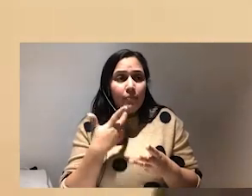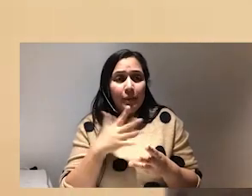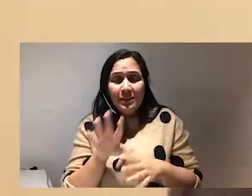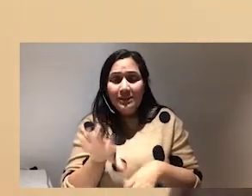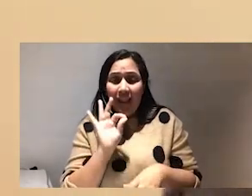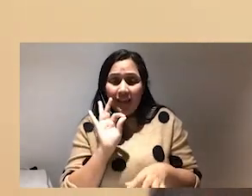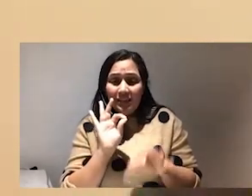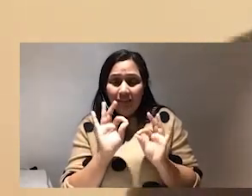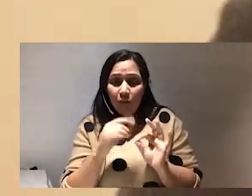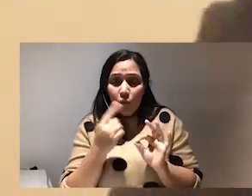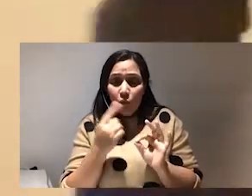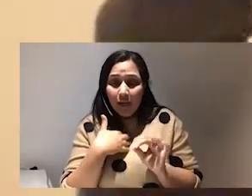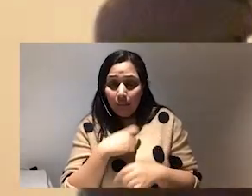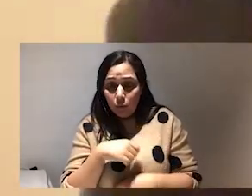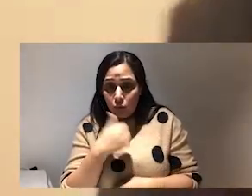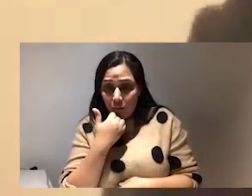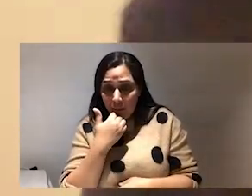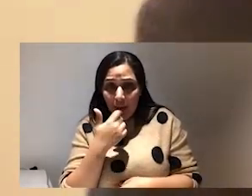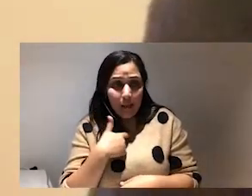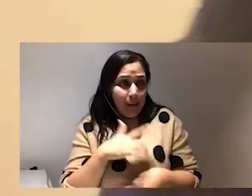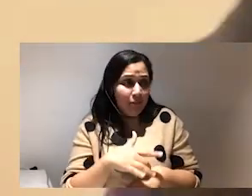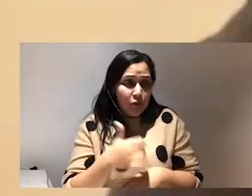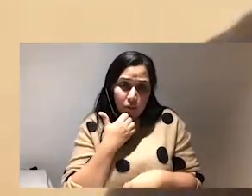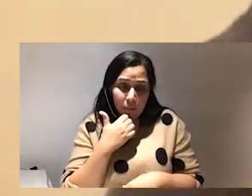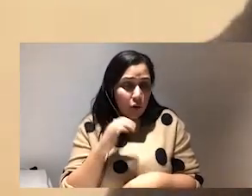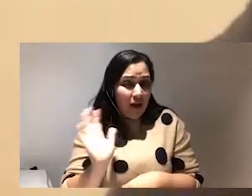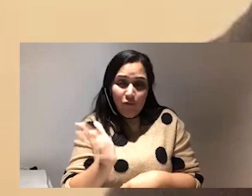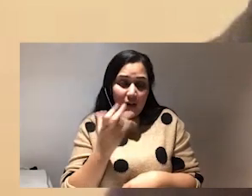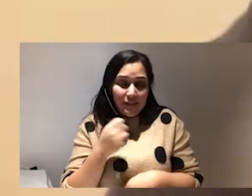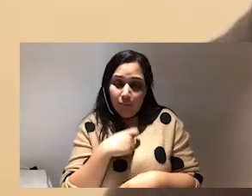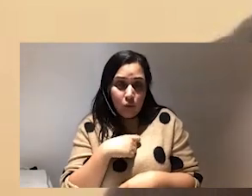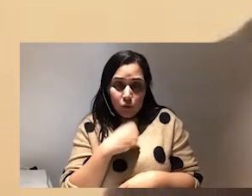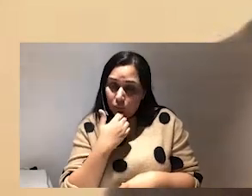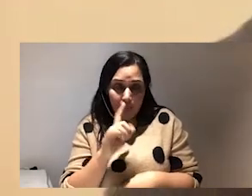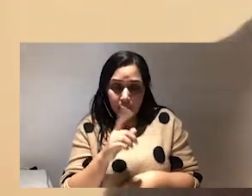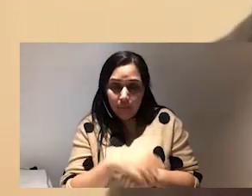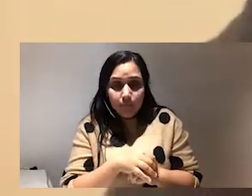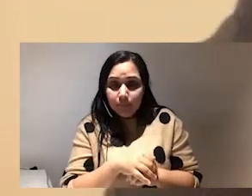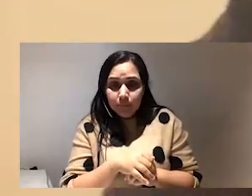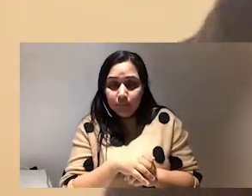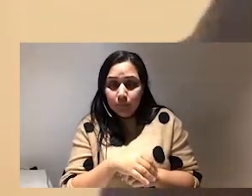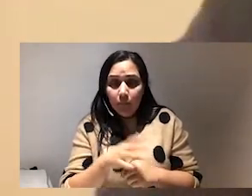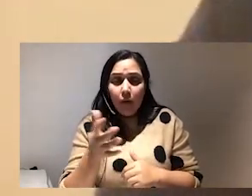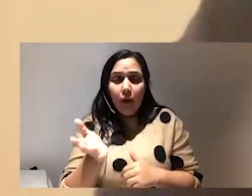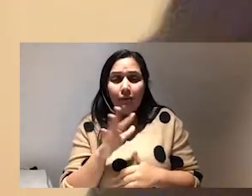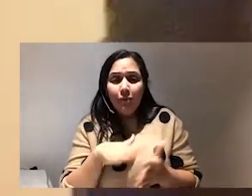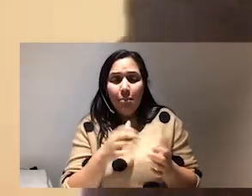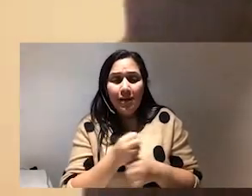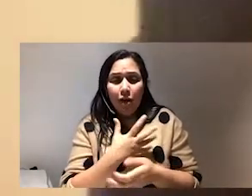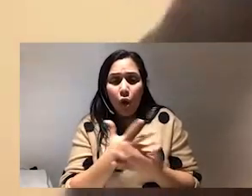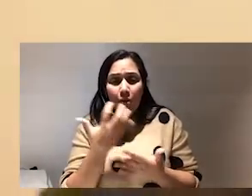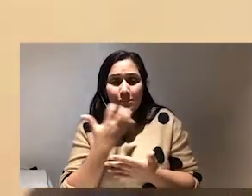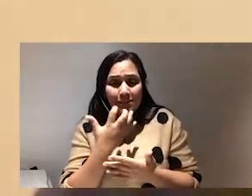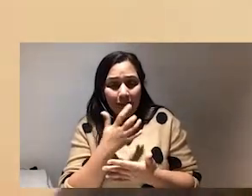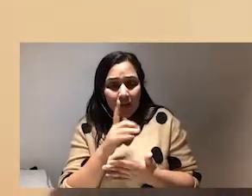of who has my personal number and who has my professional number not everybody has my personal number um it comes with making a lot of mistakes and i